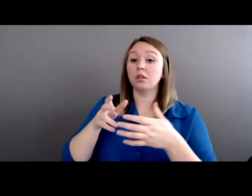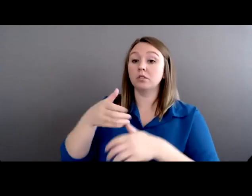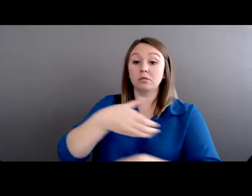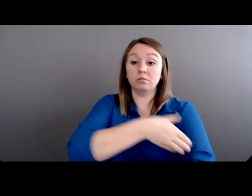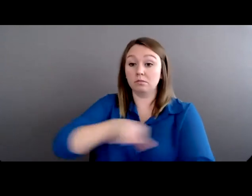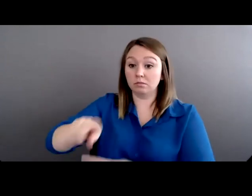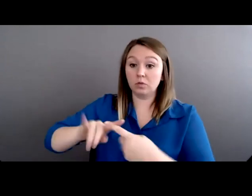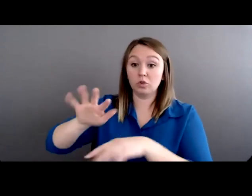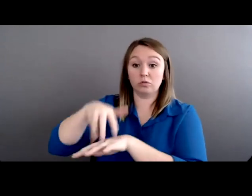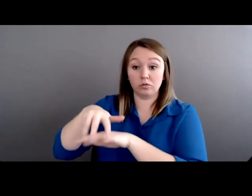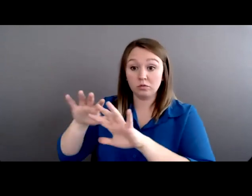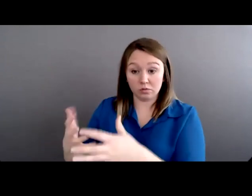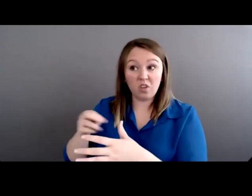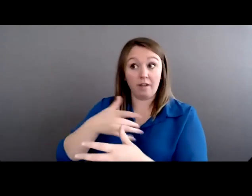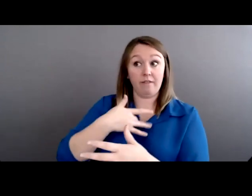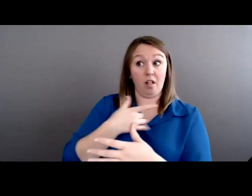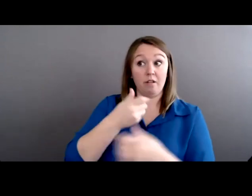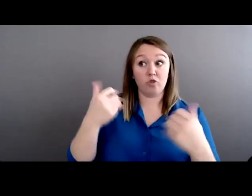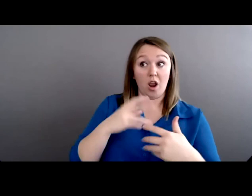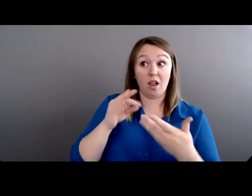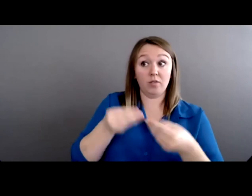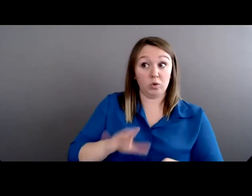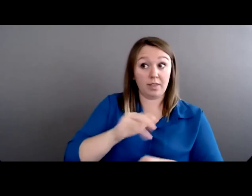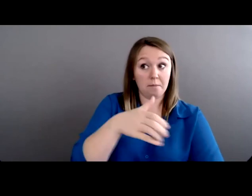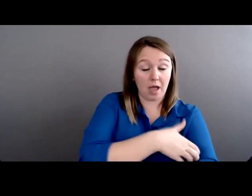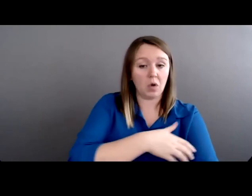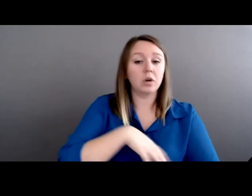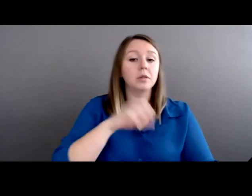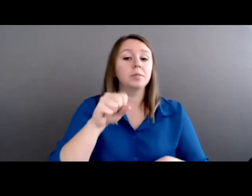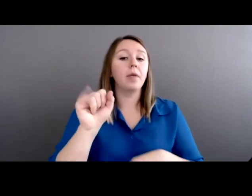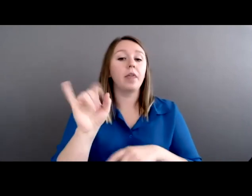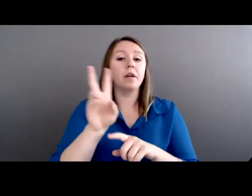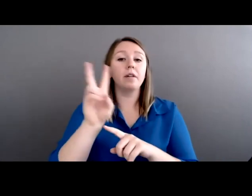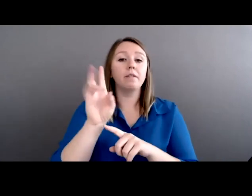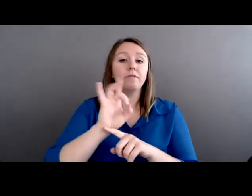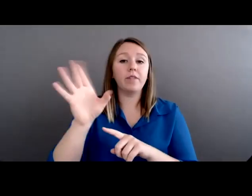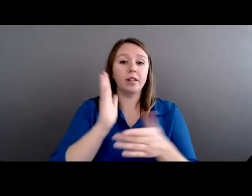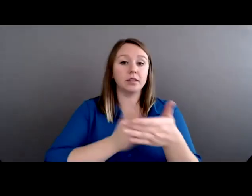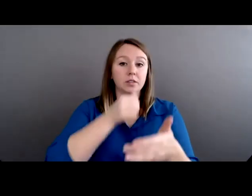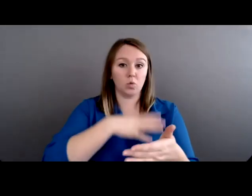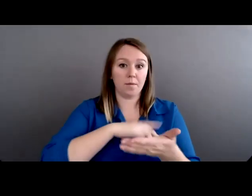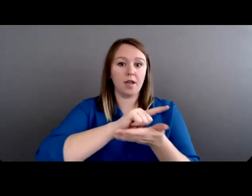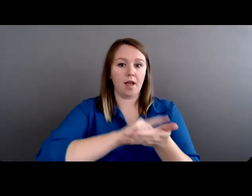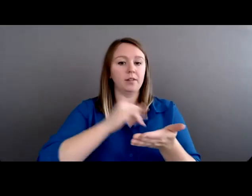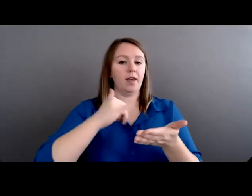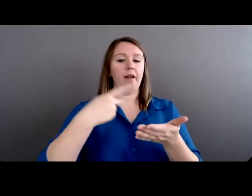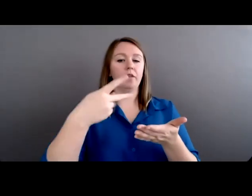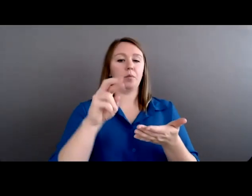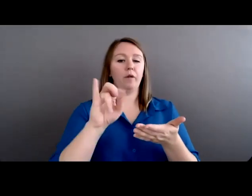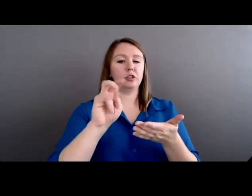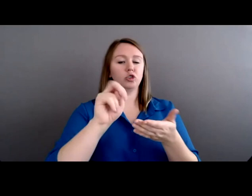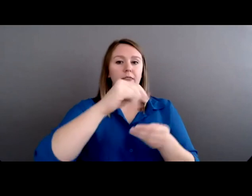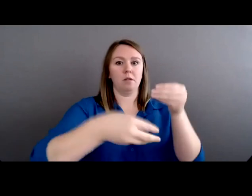the Violence Against Women Act that has the provisions that I and many people are supporting to